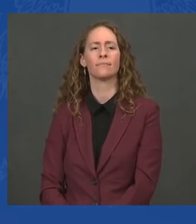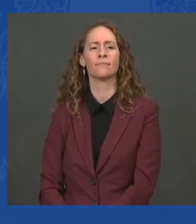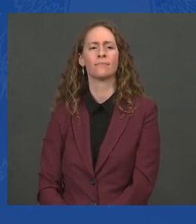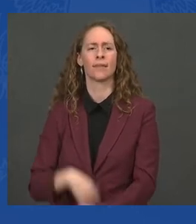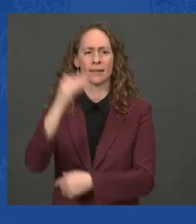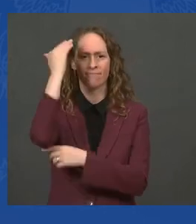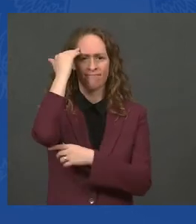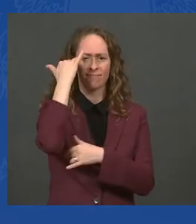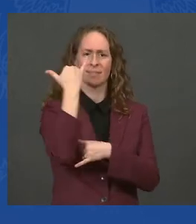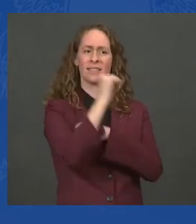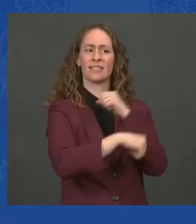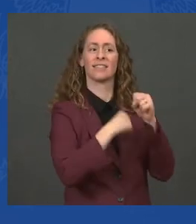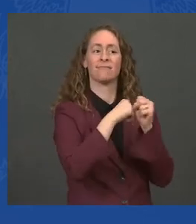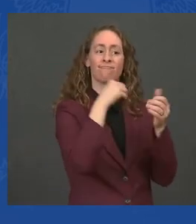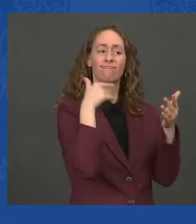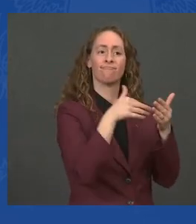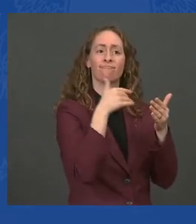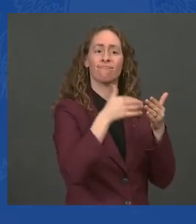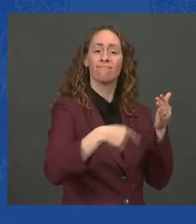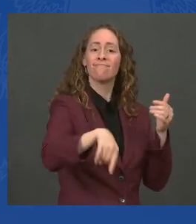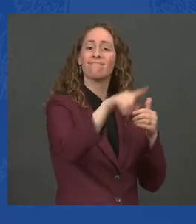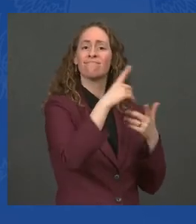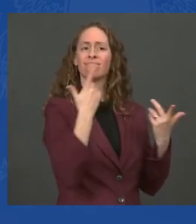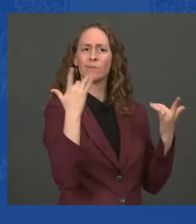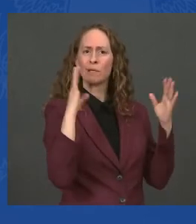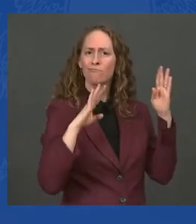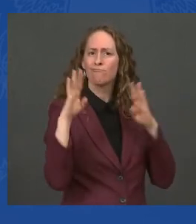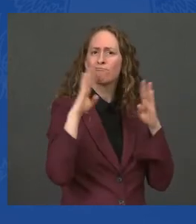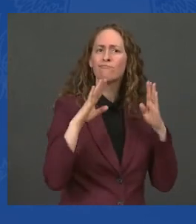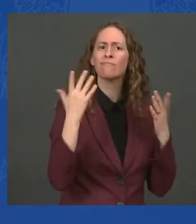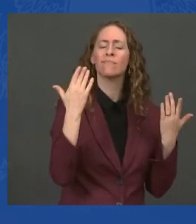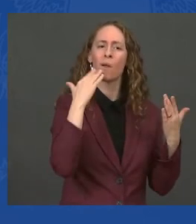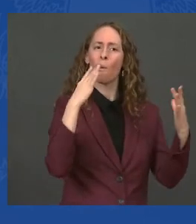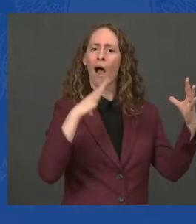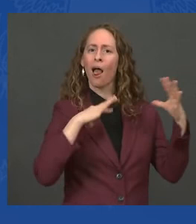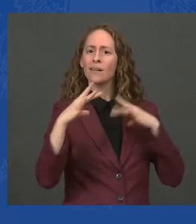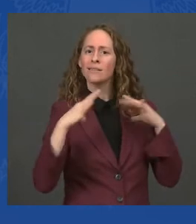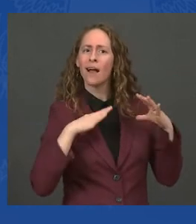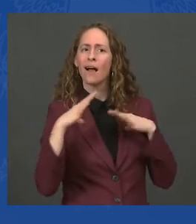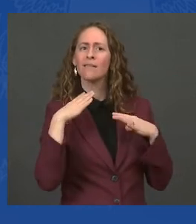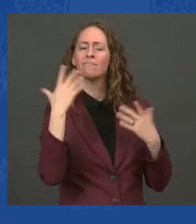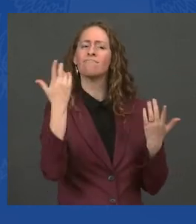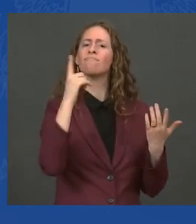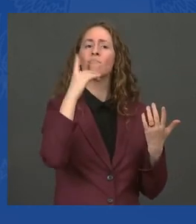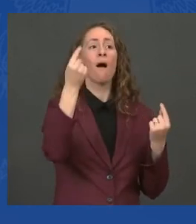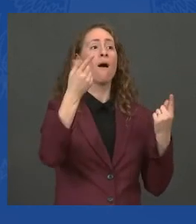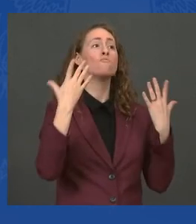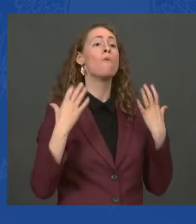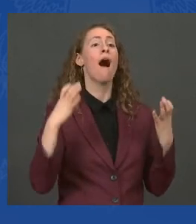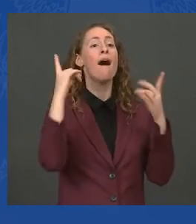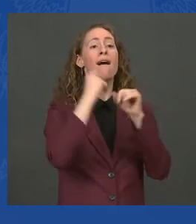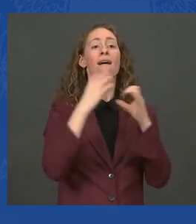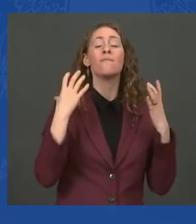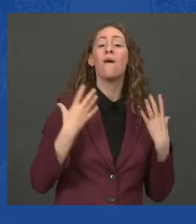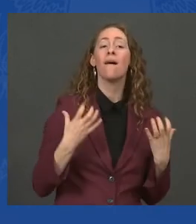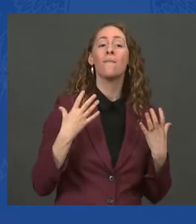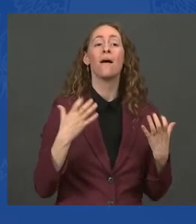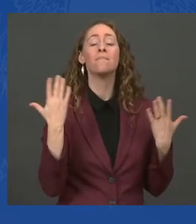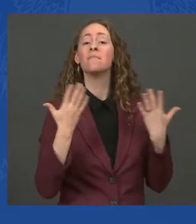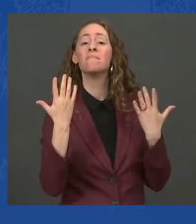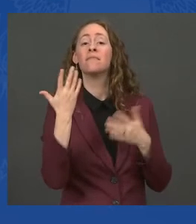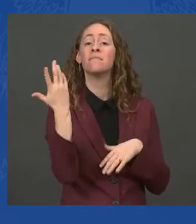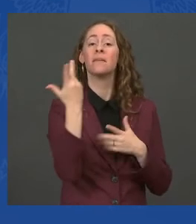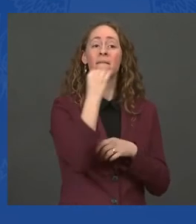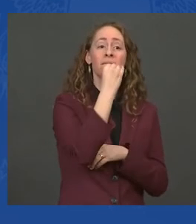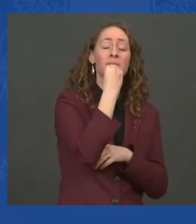holidays, whether it's gifts or groceries. As I said earlier in the week, because of my actions, the actions that